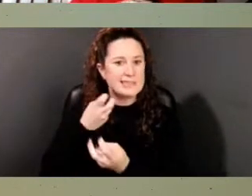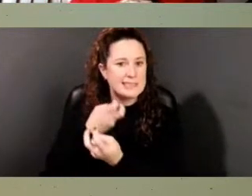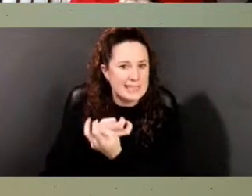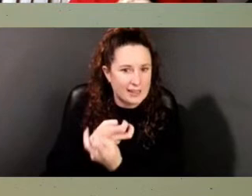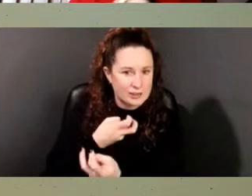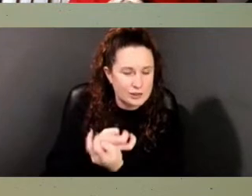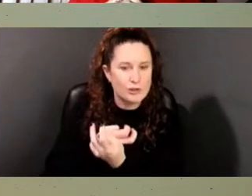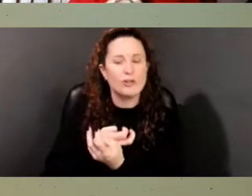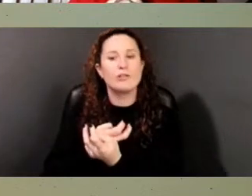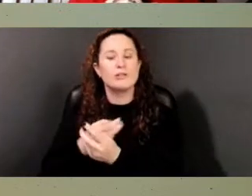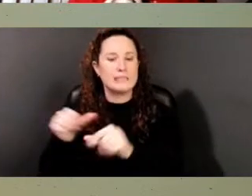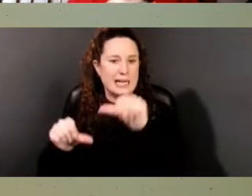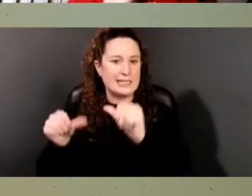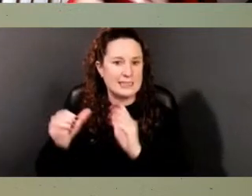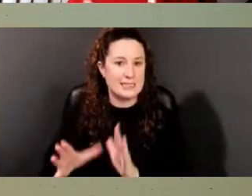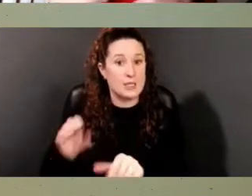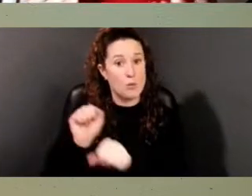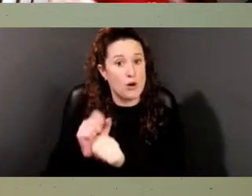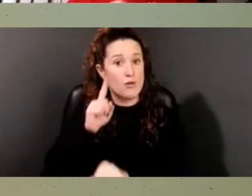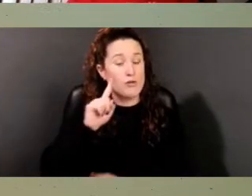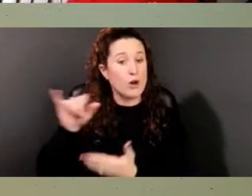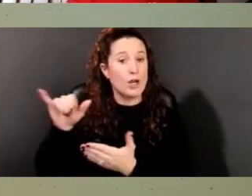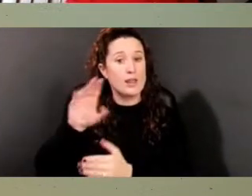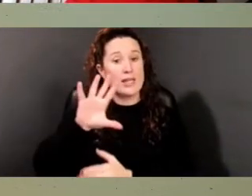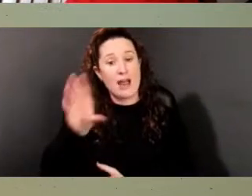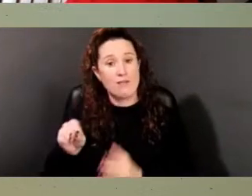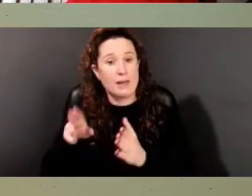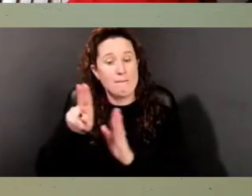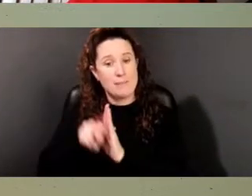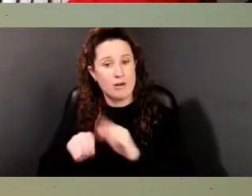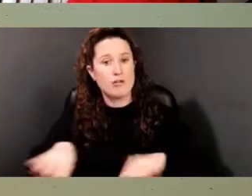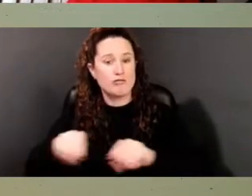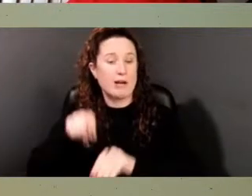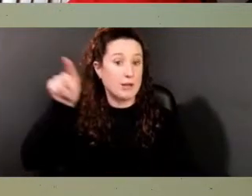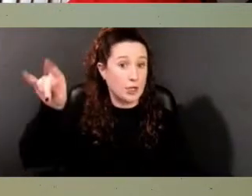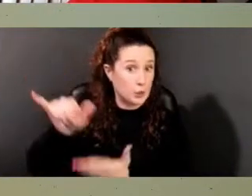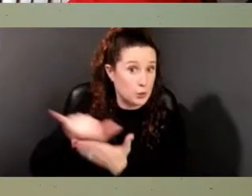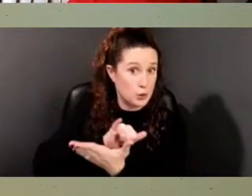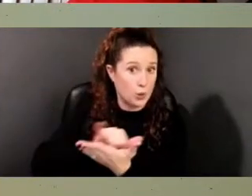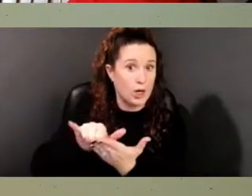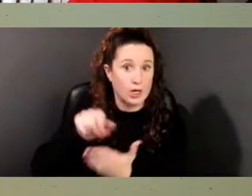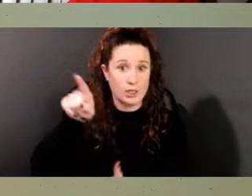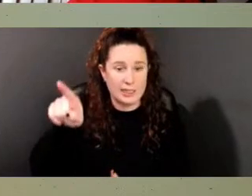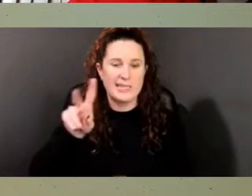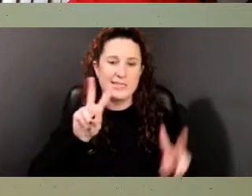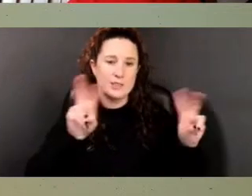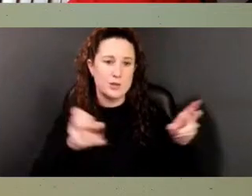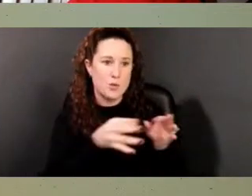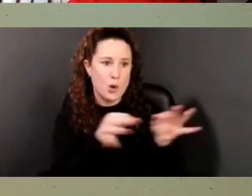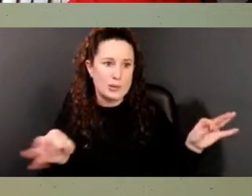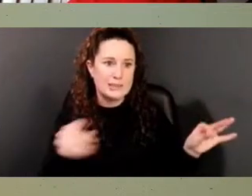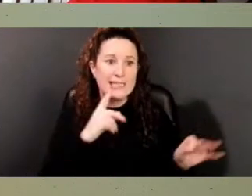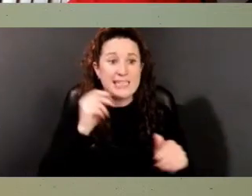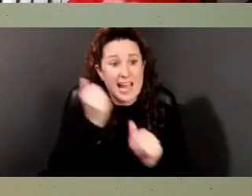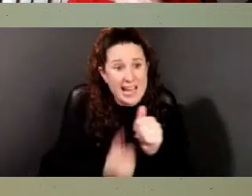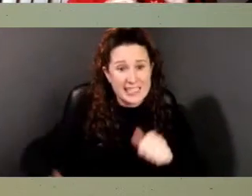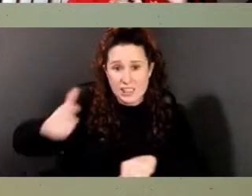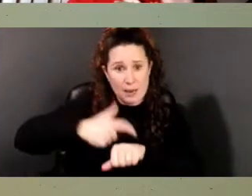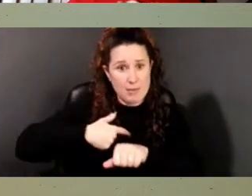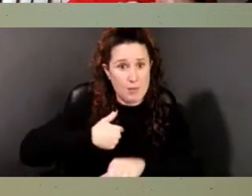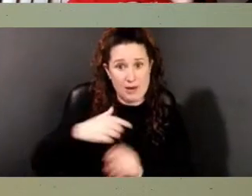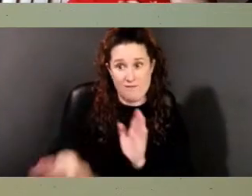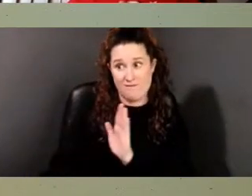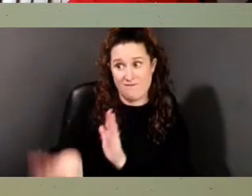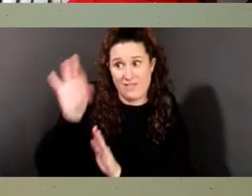ground, um, in New York. And here's a quote, um, that again, I'm pulling out from him. each time we discover these ancestors